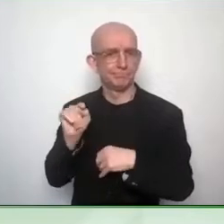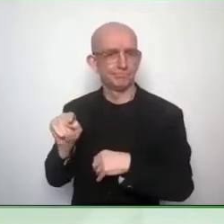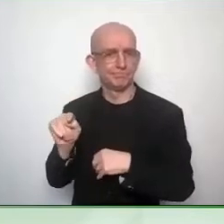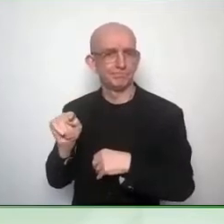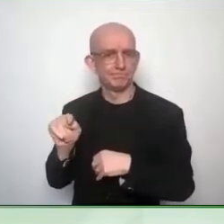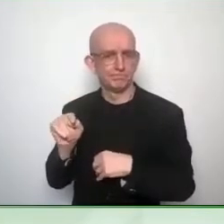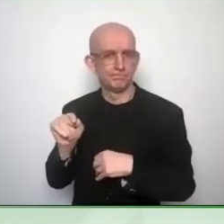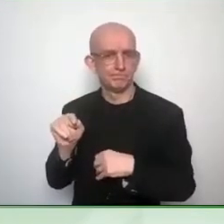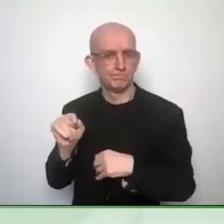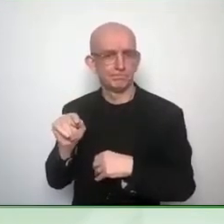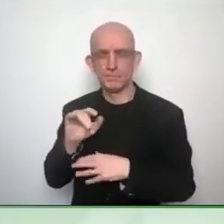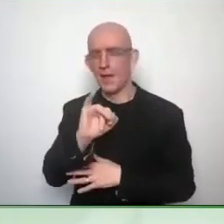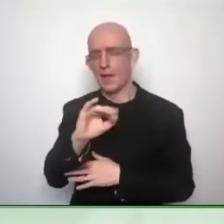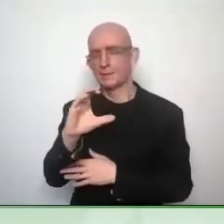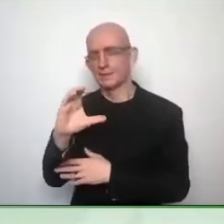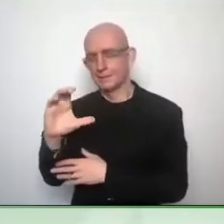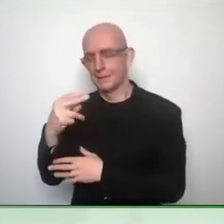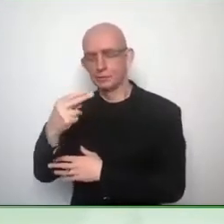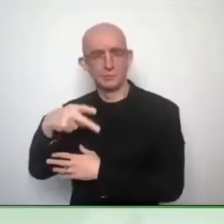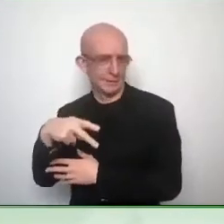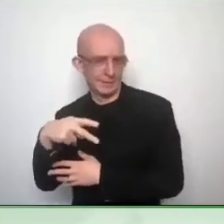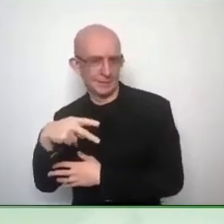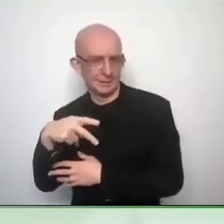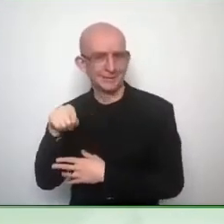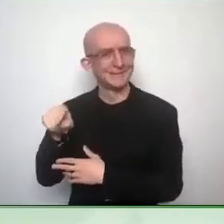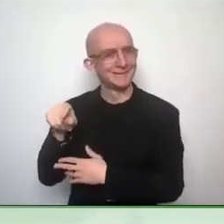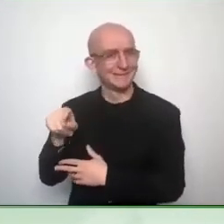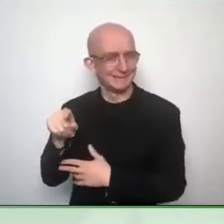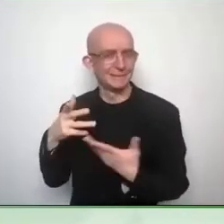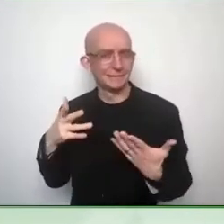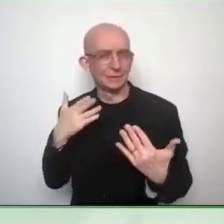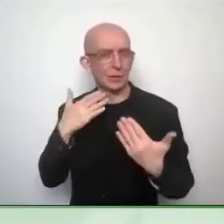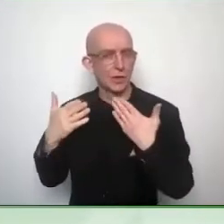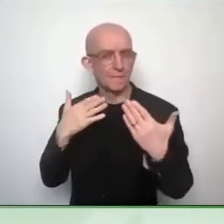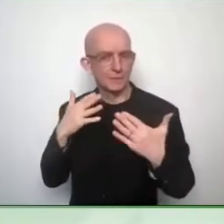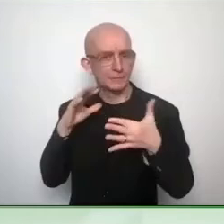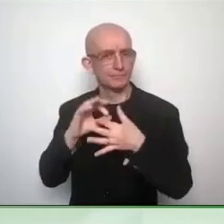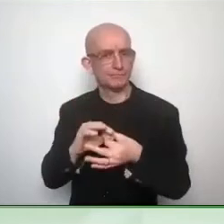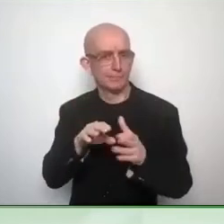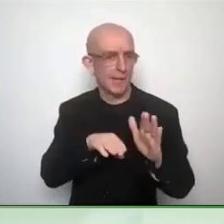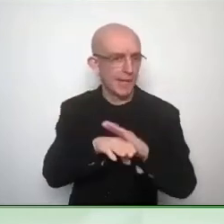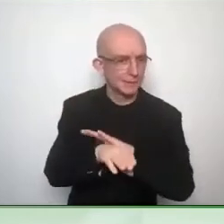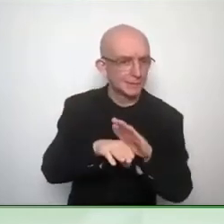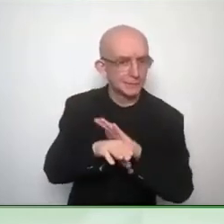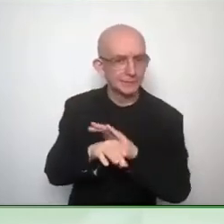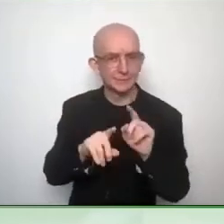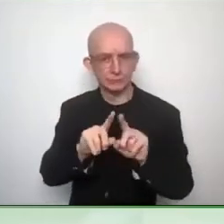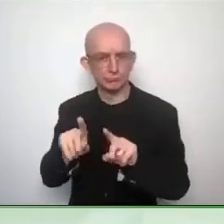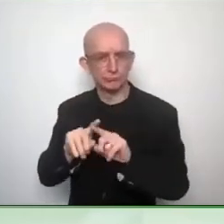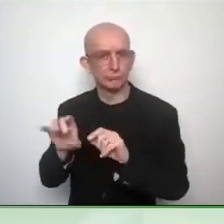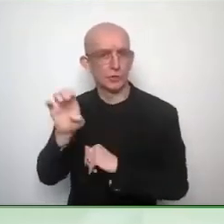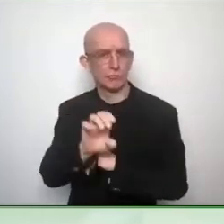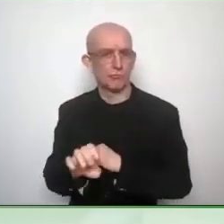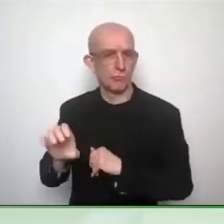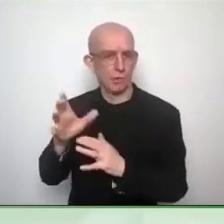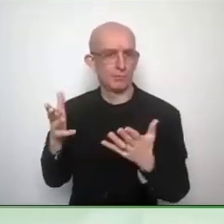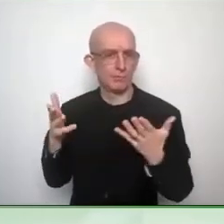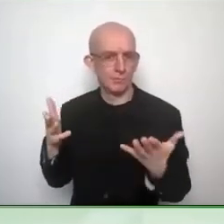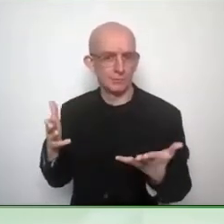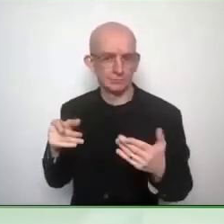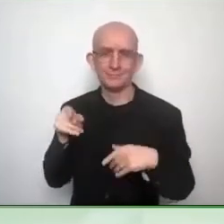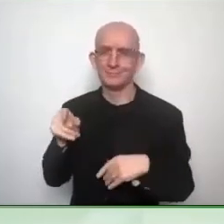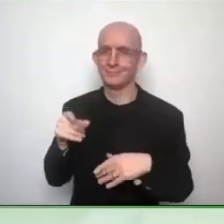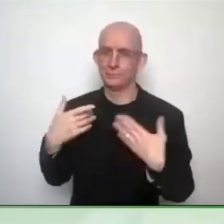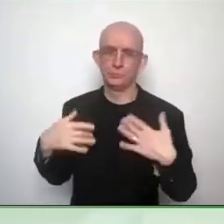interesting experience. The AAAT conference so far has always been, let's say, more